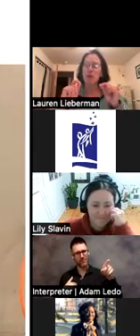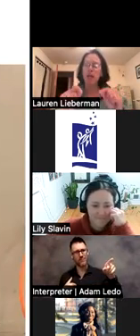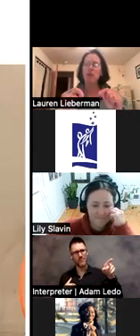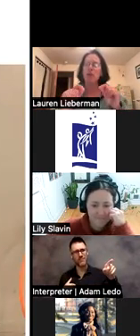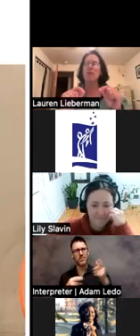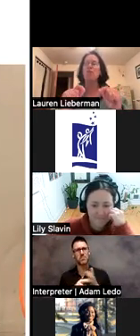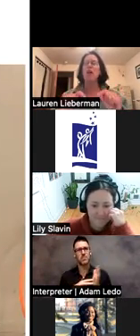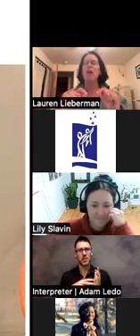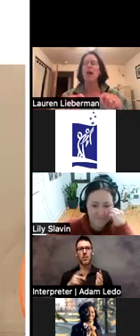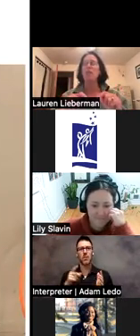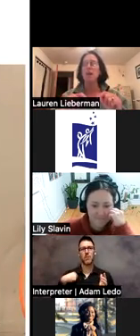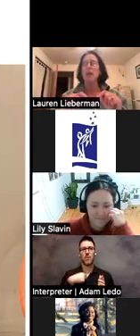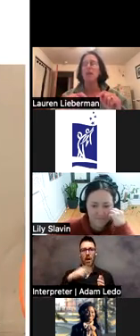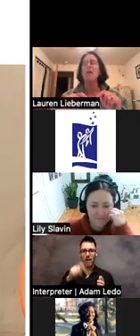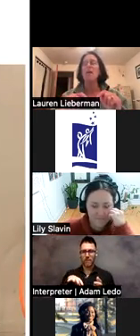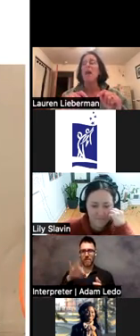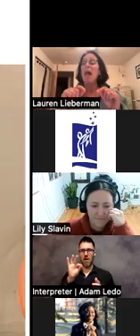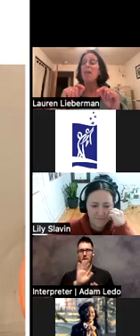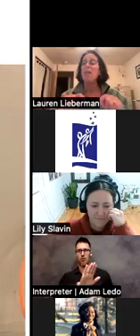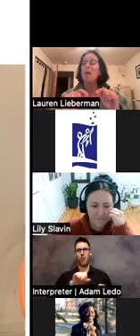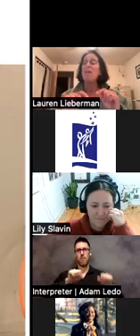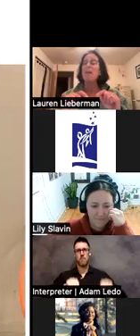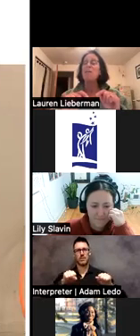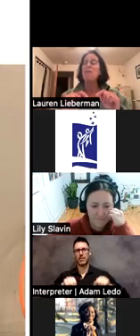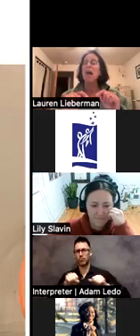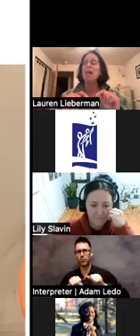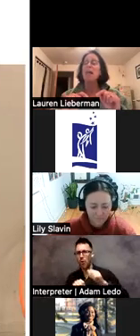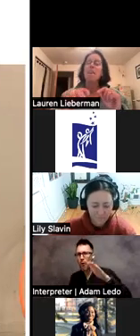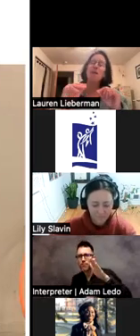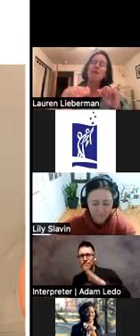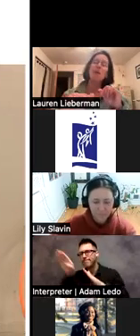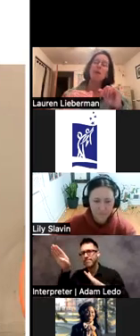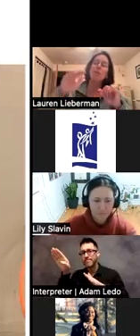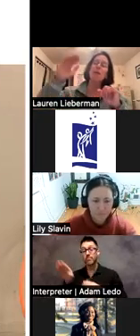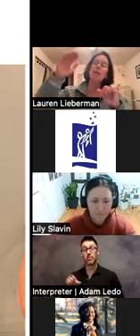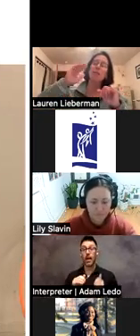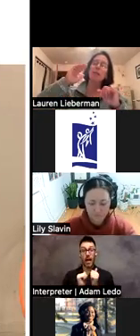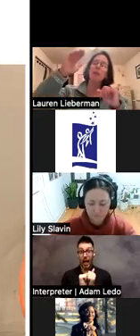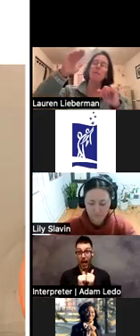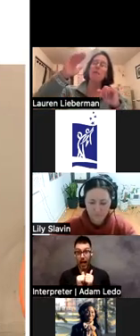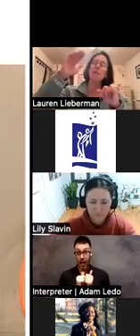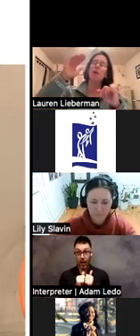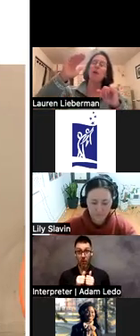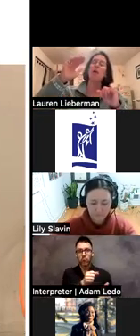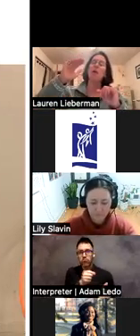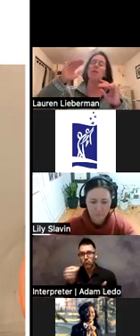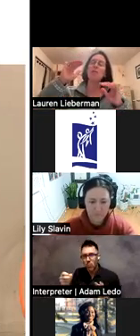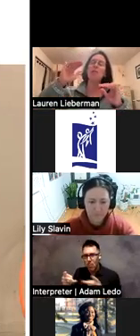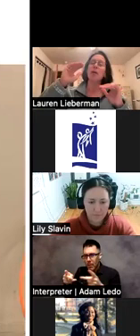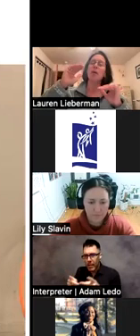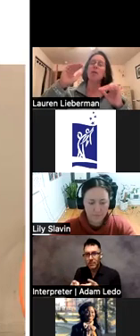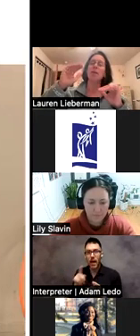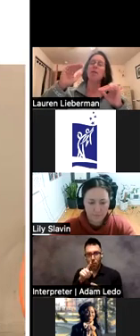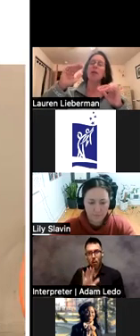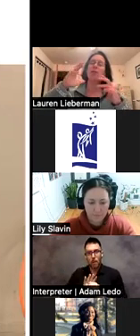potential that this child has. And the only way to do that is to put her in a placement that's going to push her to